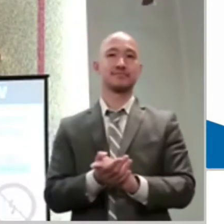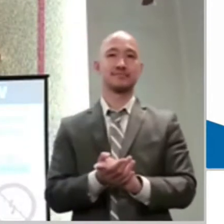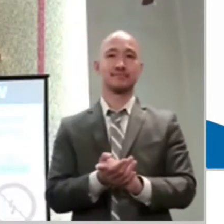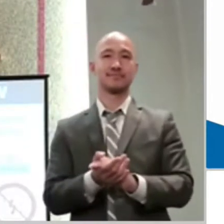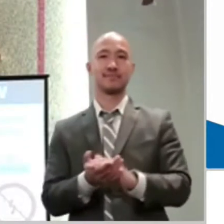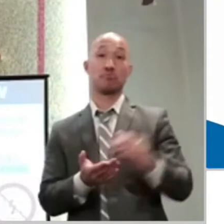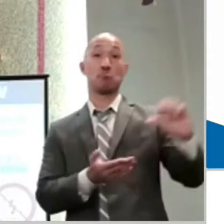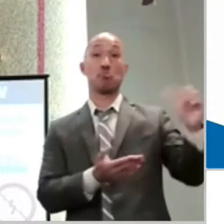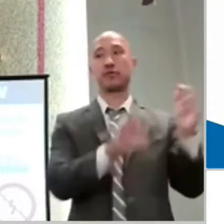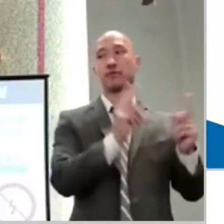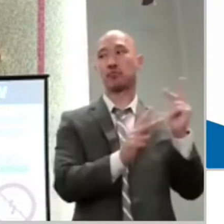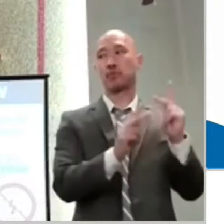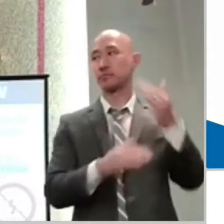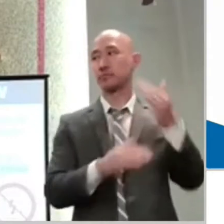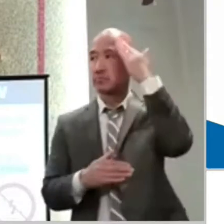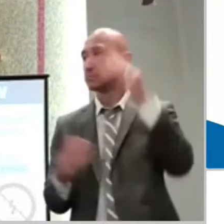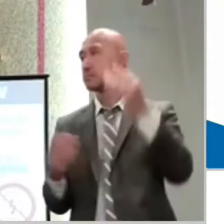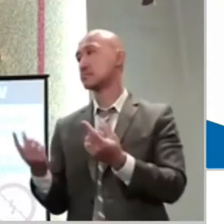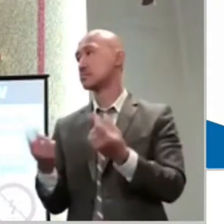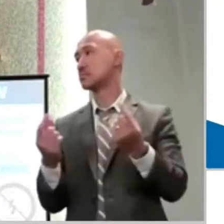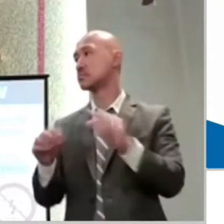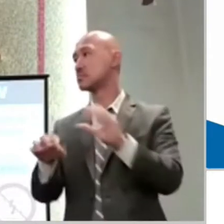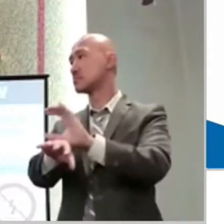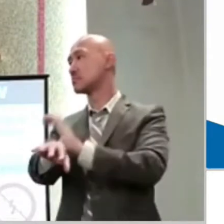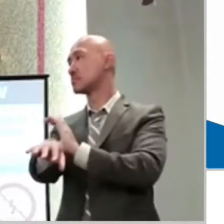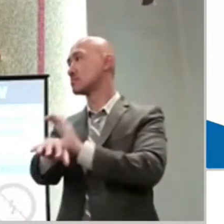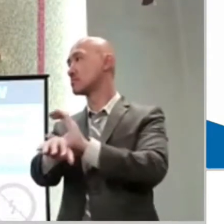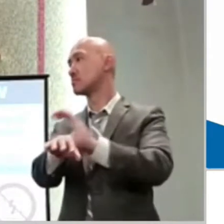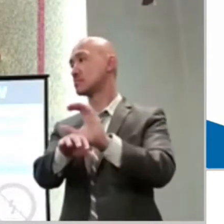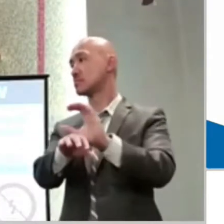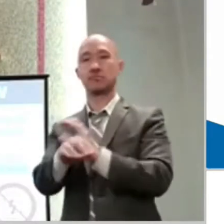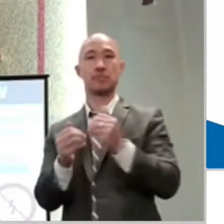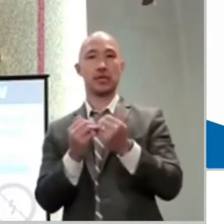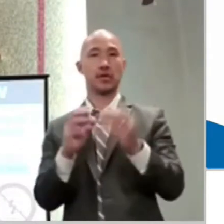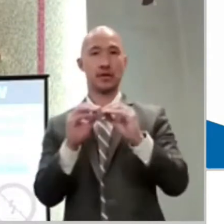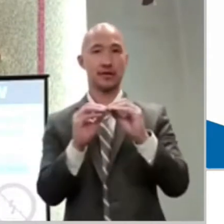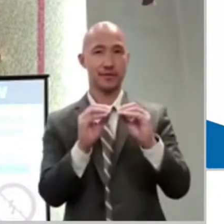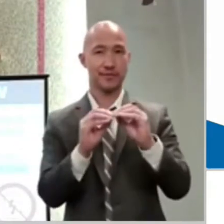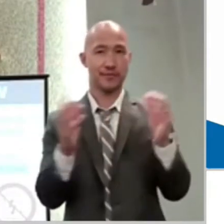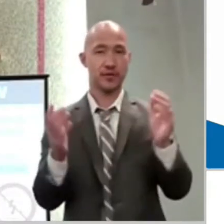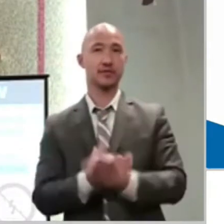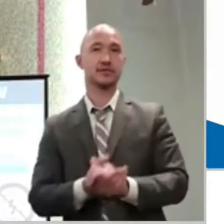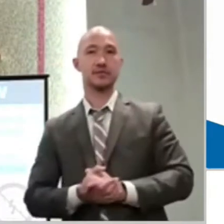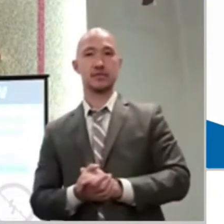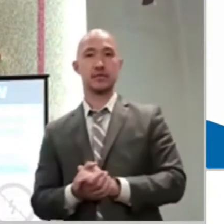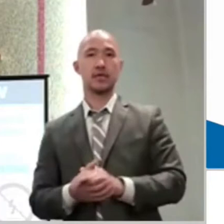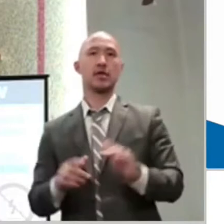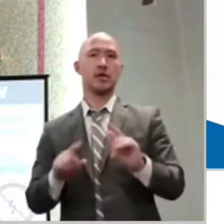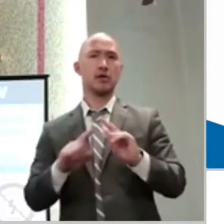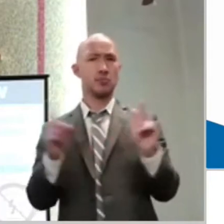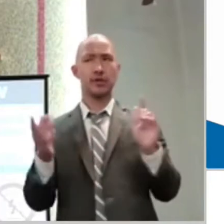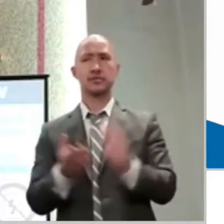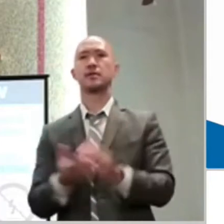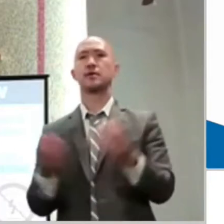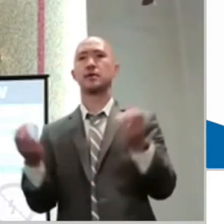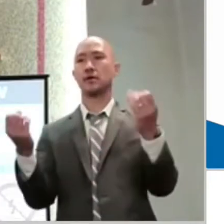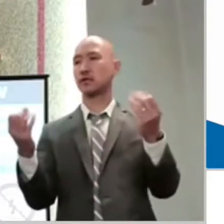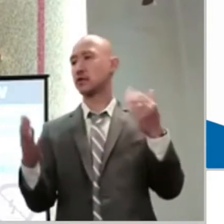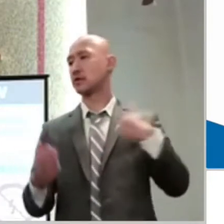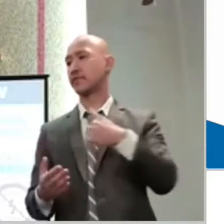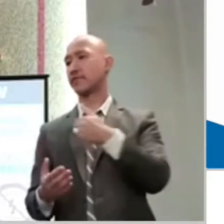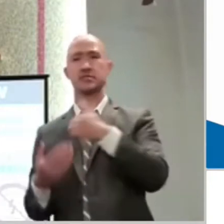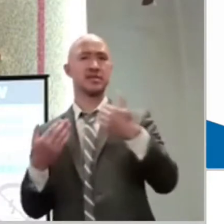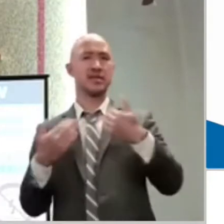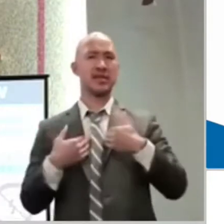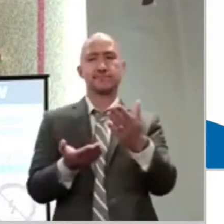or how do I download it? And, oh, don't worry. You know, that's easily fixed. But there are many things that are of that unseen nature in